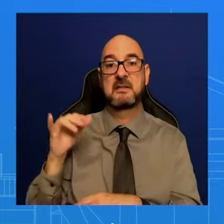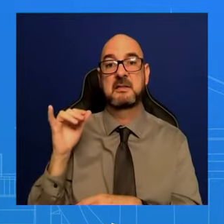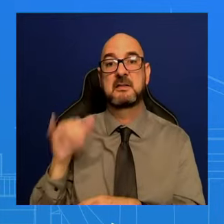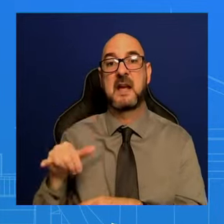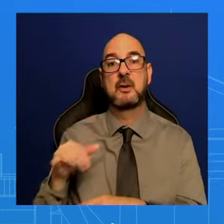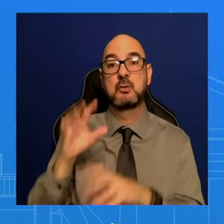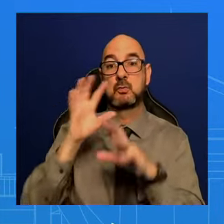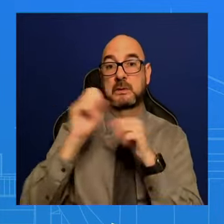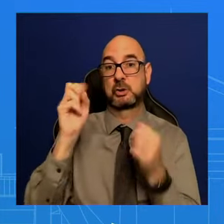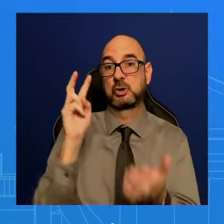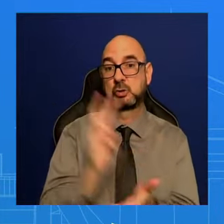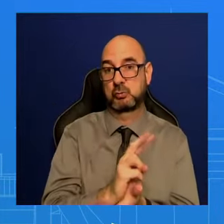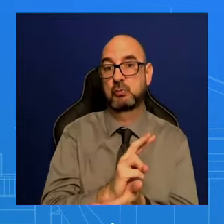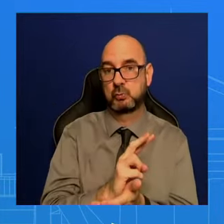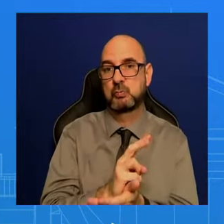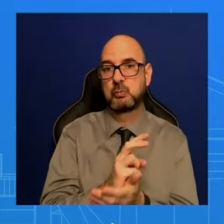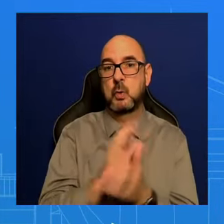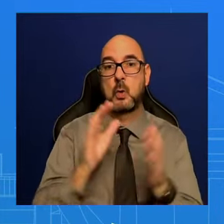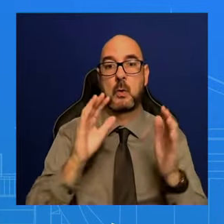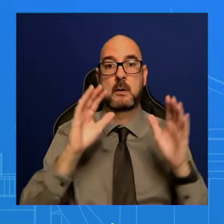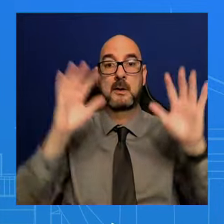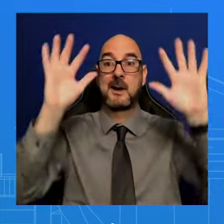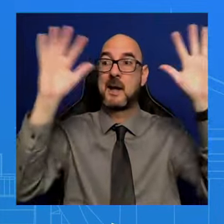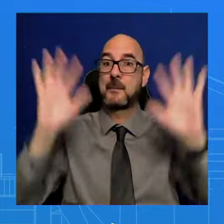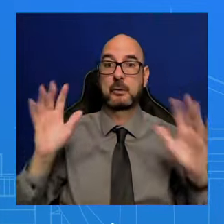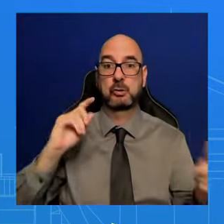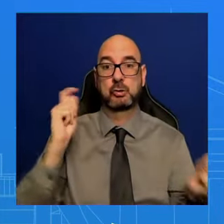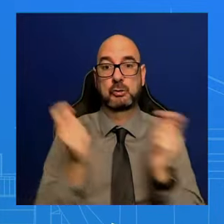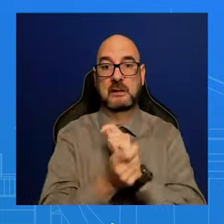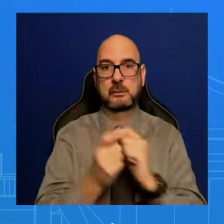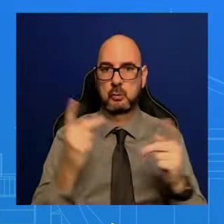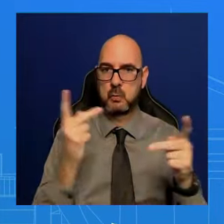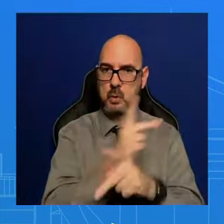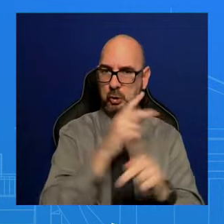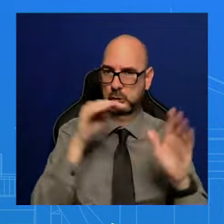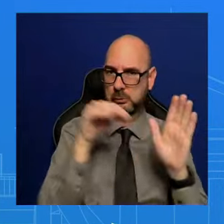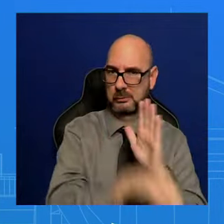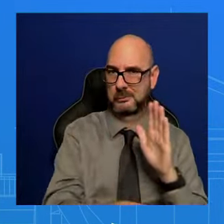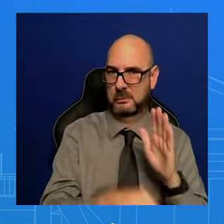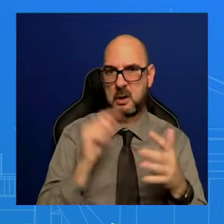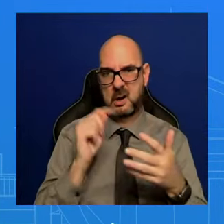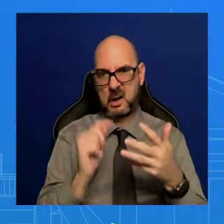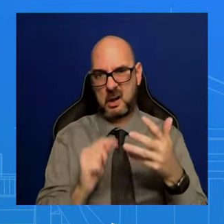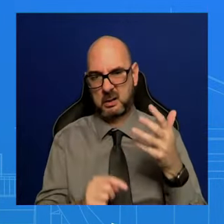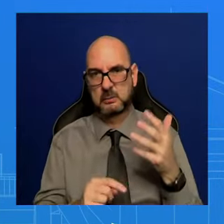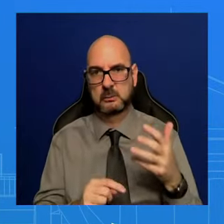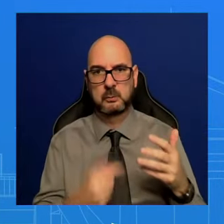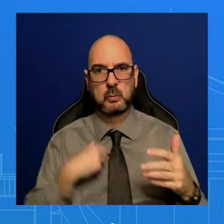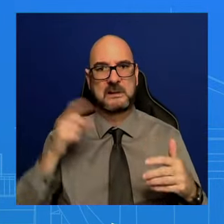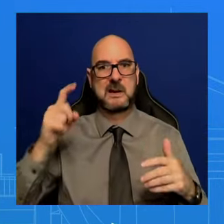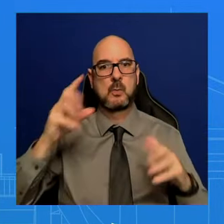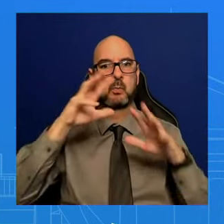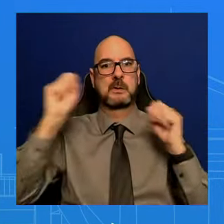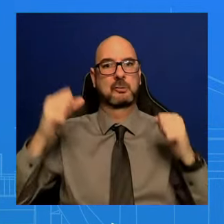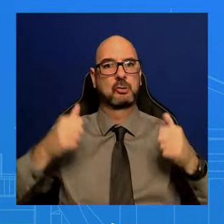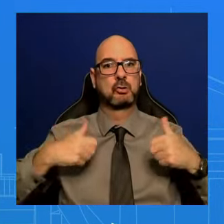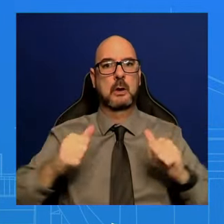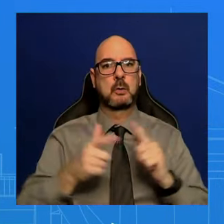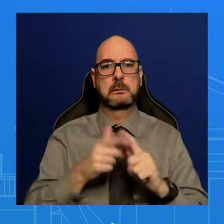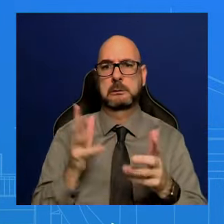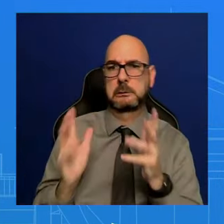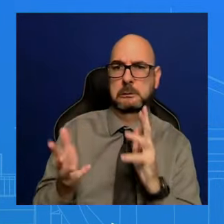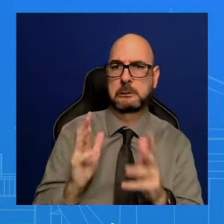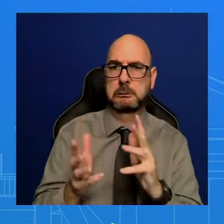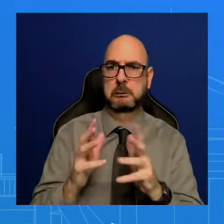And is he going to try and reassure people around the world that democracy is strong